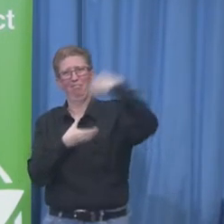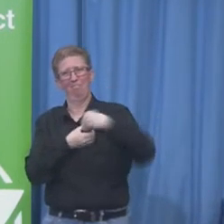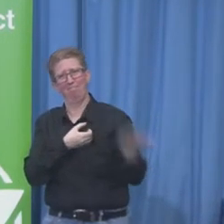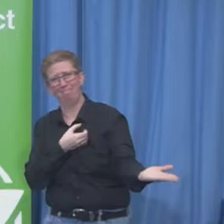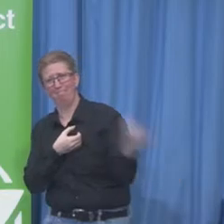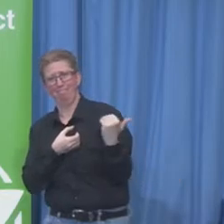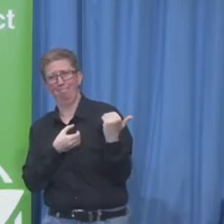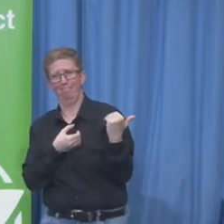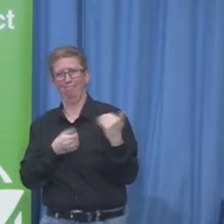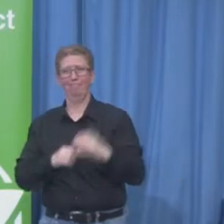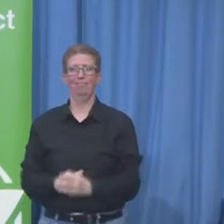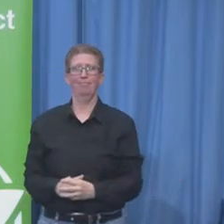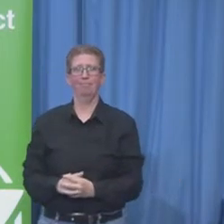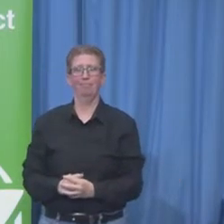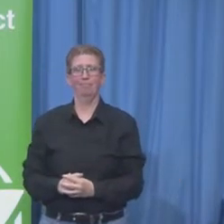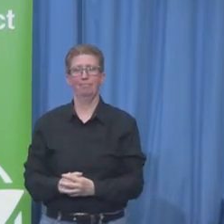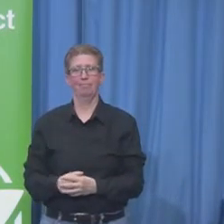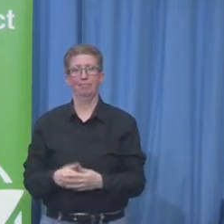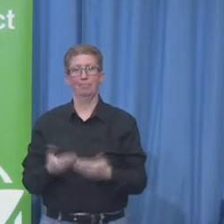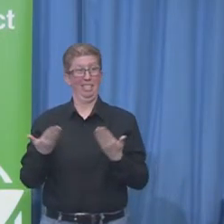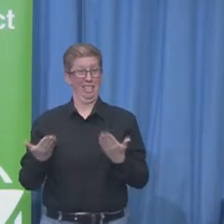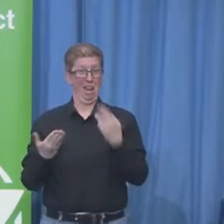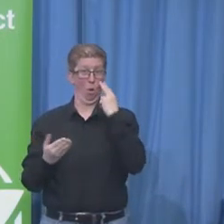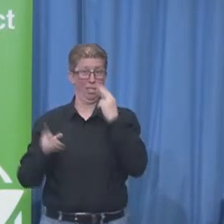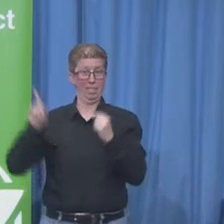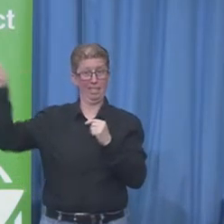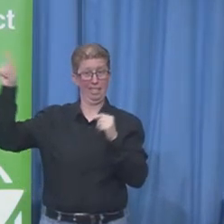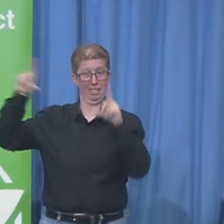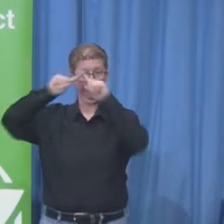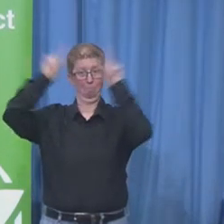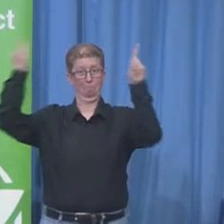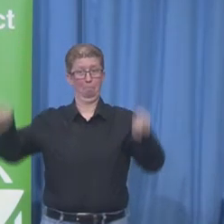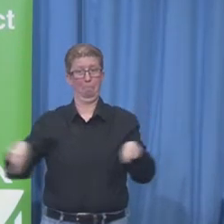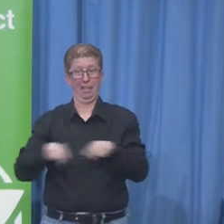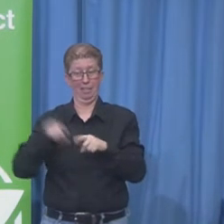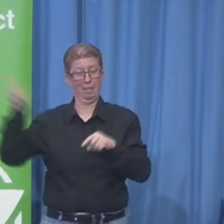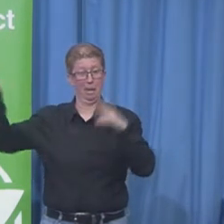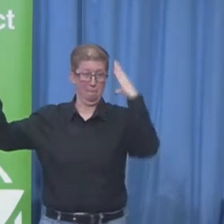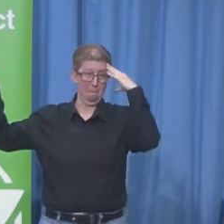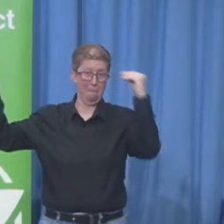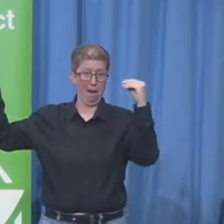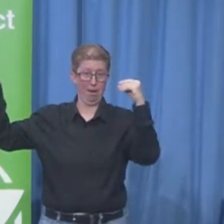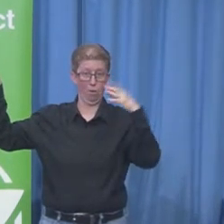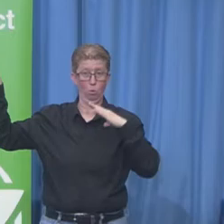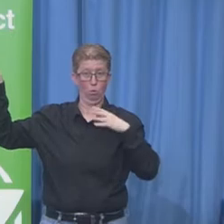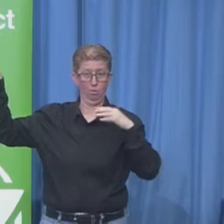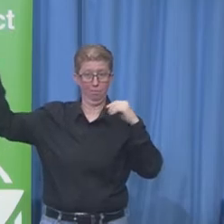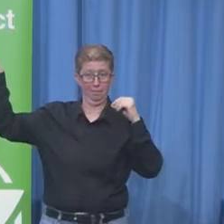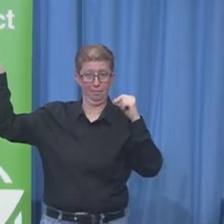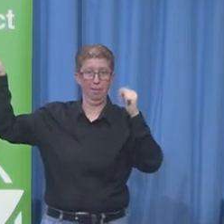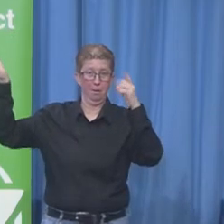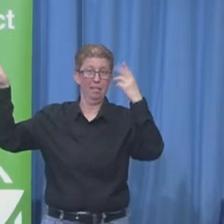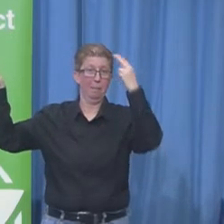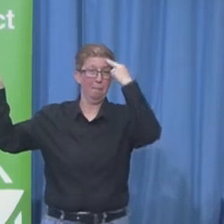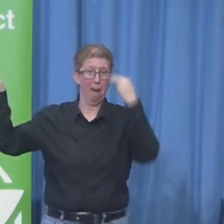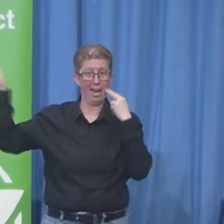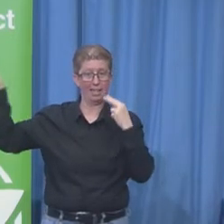Bangalore. And when we started this project, we said, if we can change one person's life, it's all worth it.